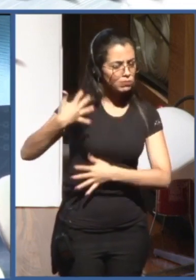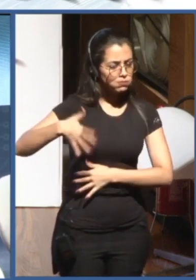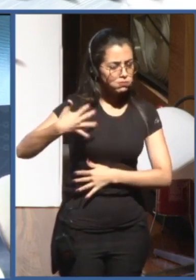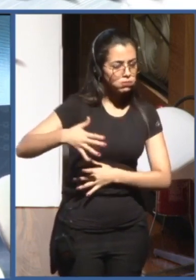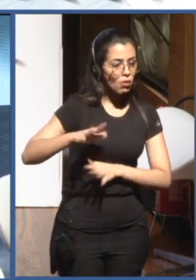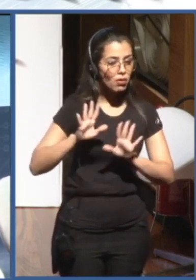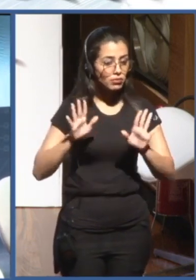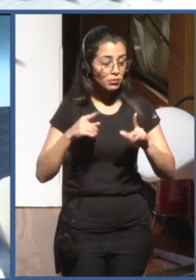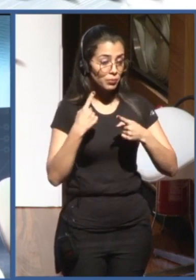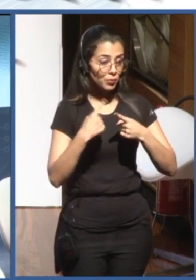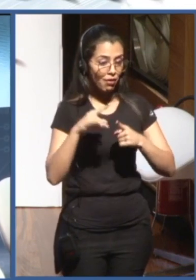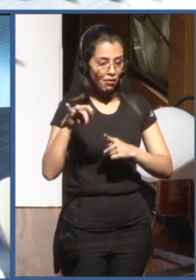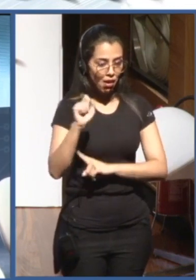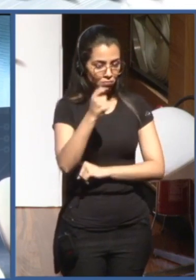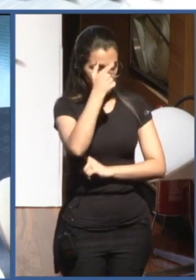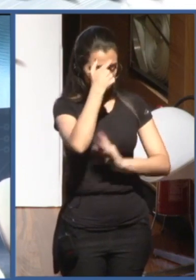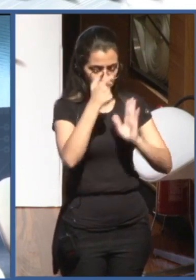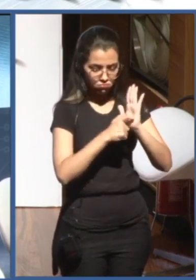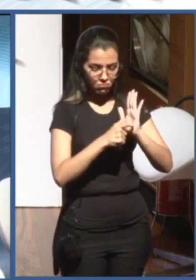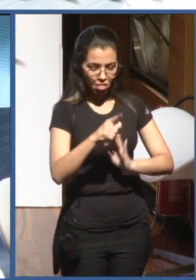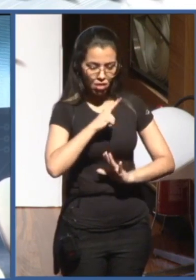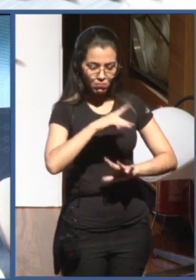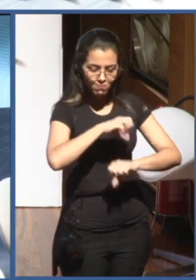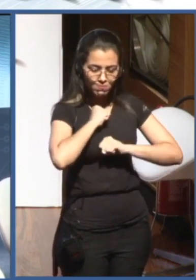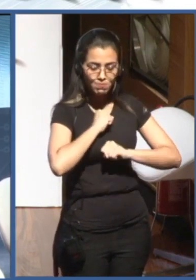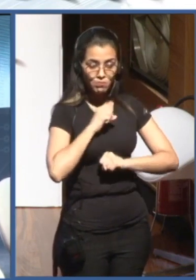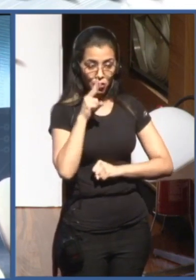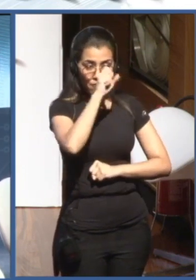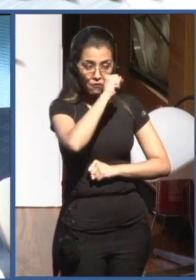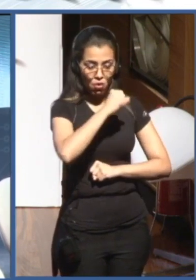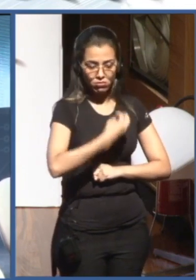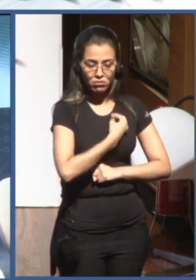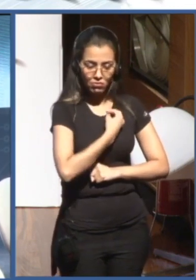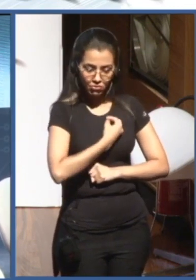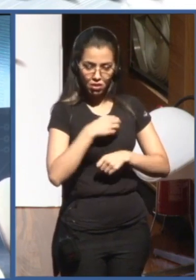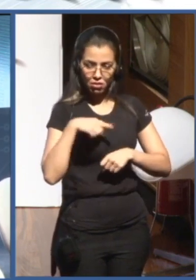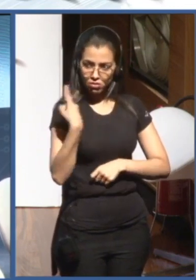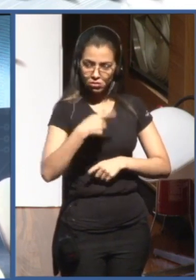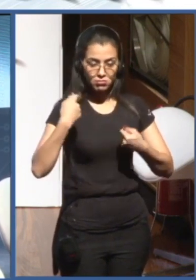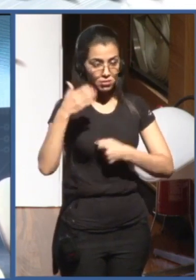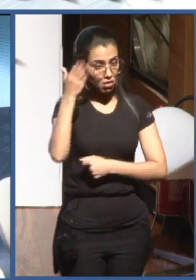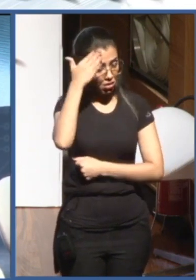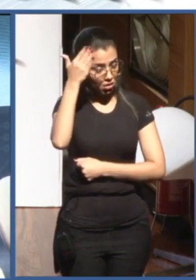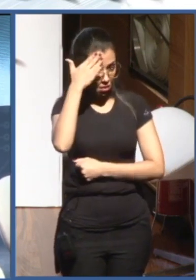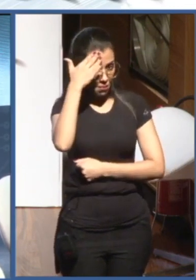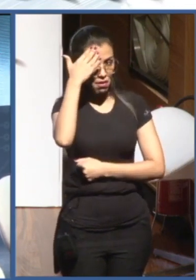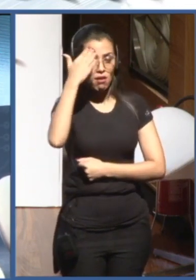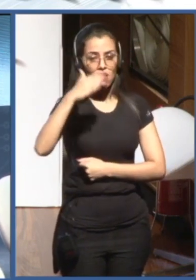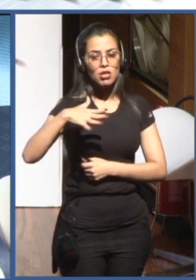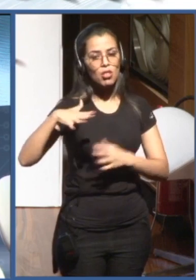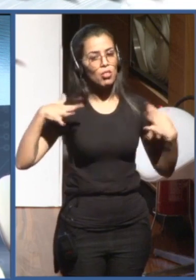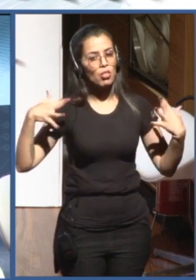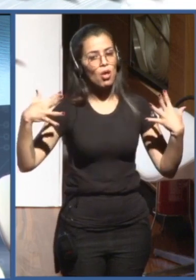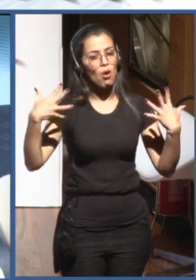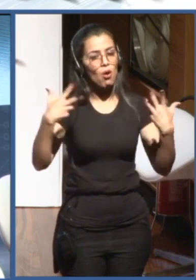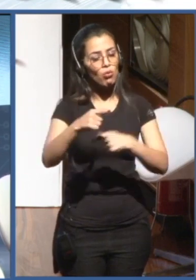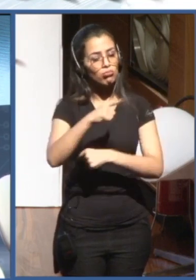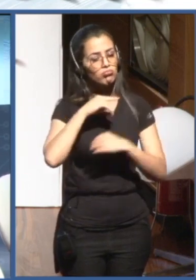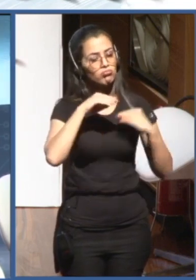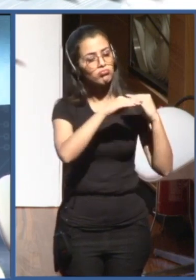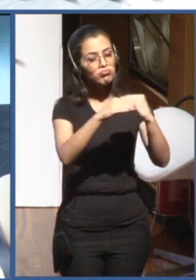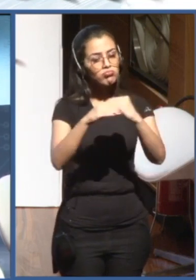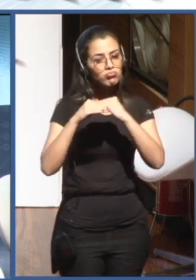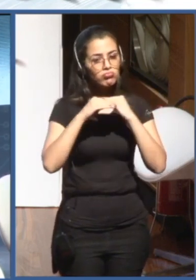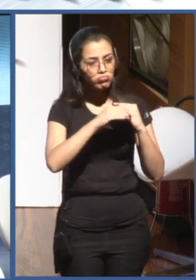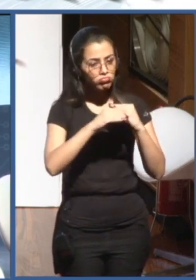infiltration in our daily lives, we absolutely need to make sure that everyone has a minimum level of awareness when they enter, you know, this